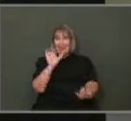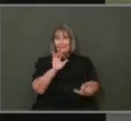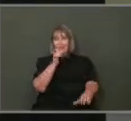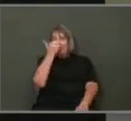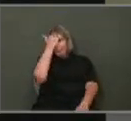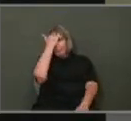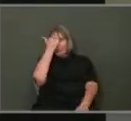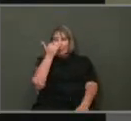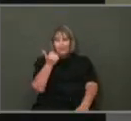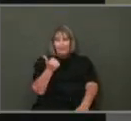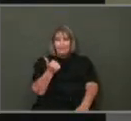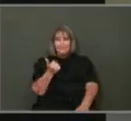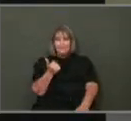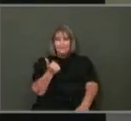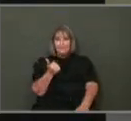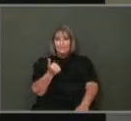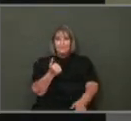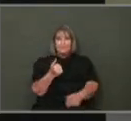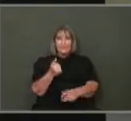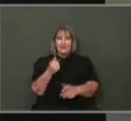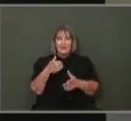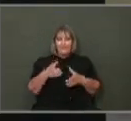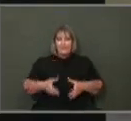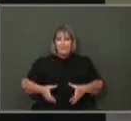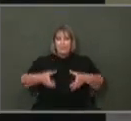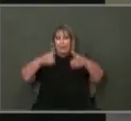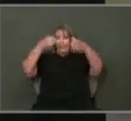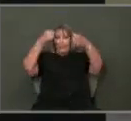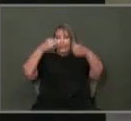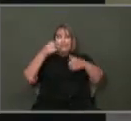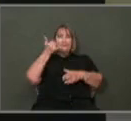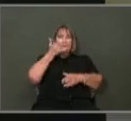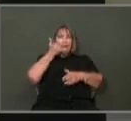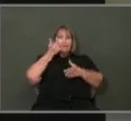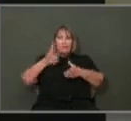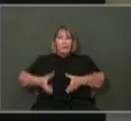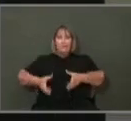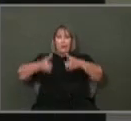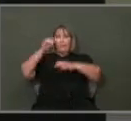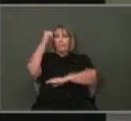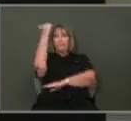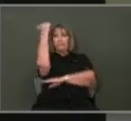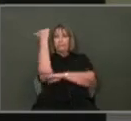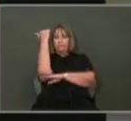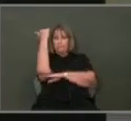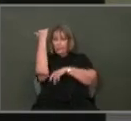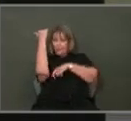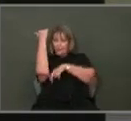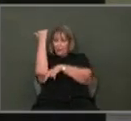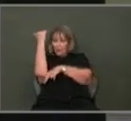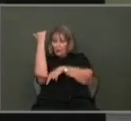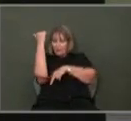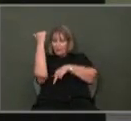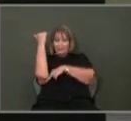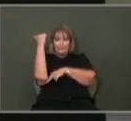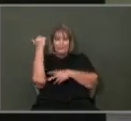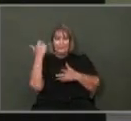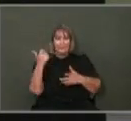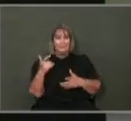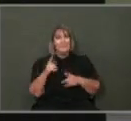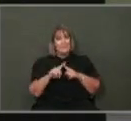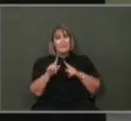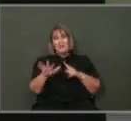like having the pole right in the middle of the sidewalk. But we have a lot of areas of town that you just